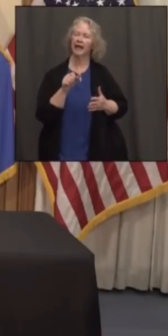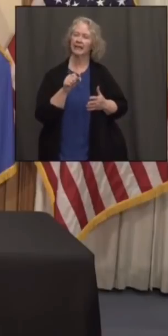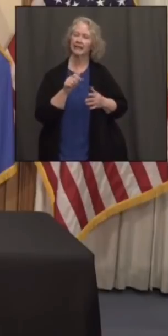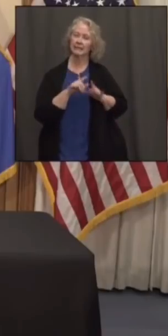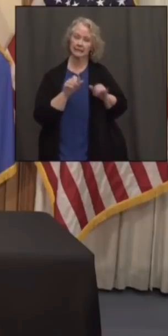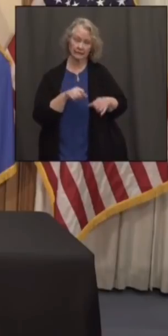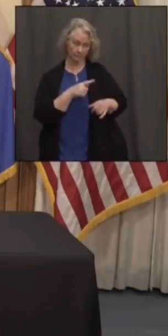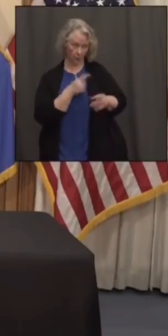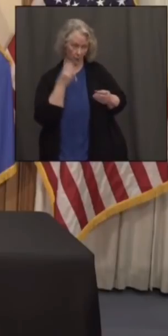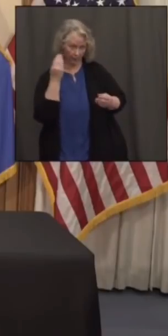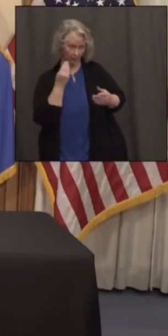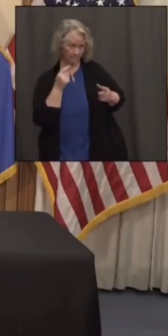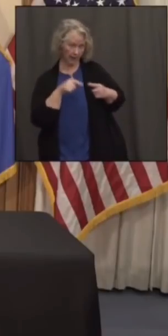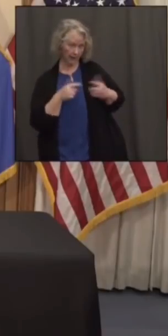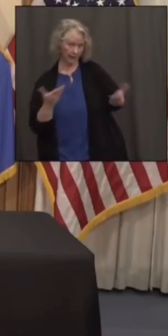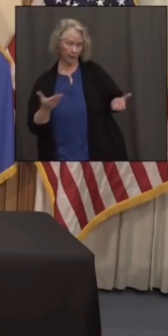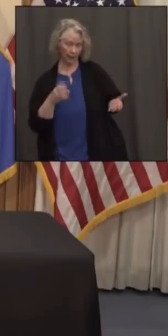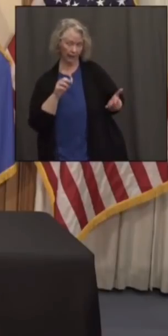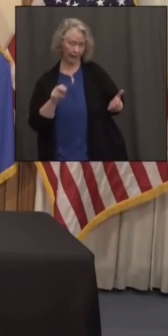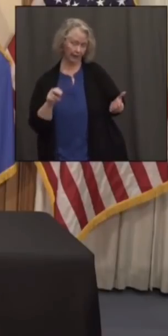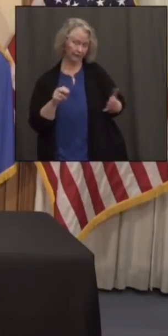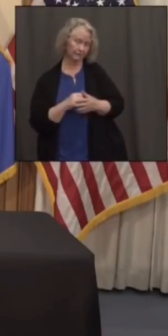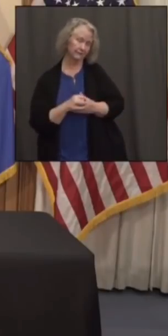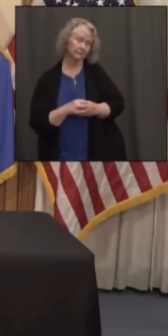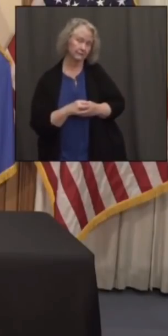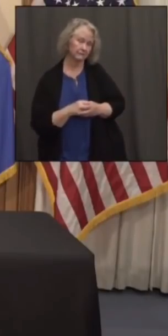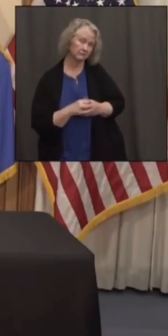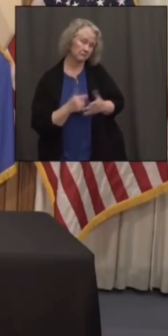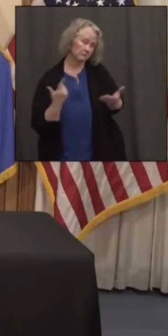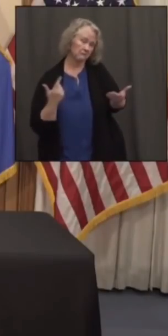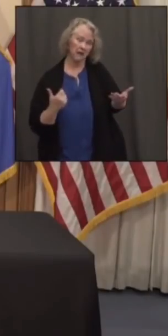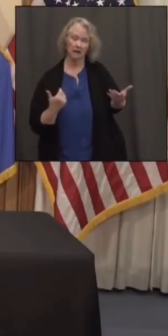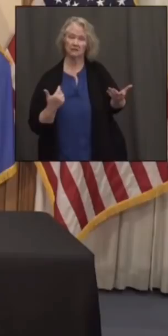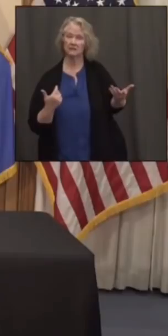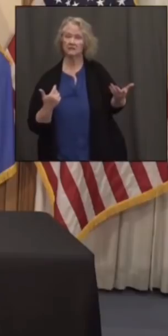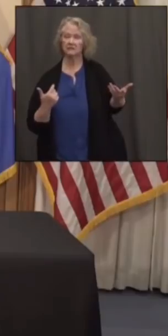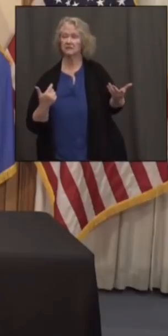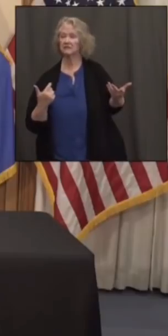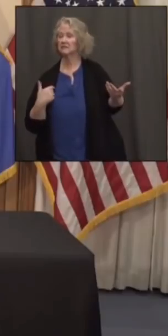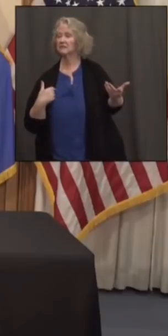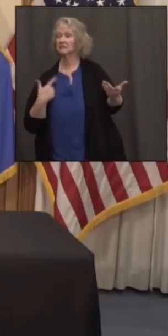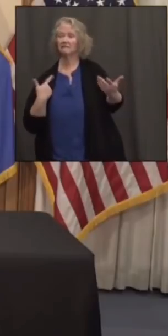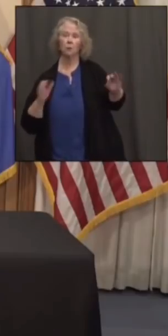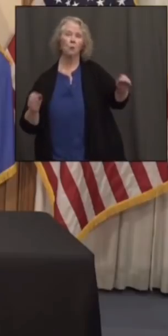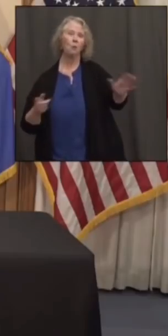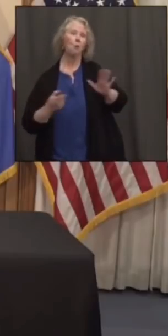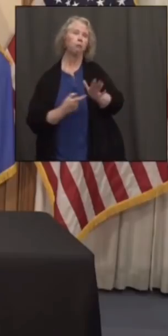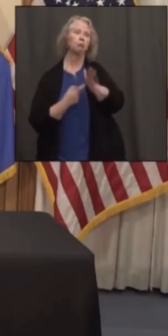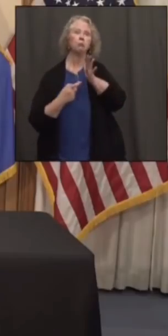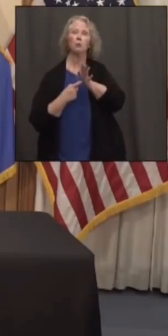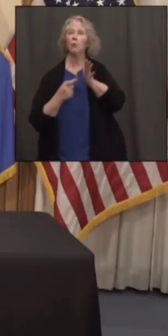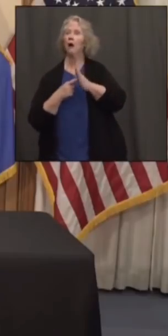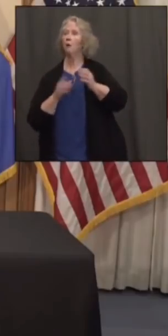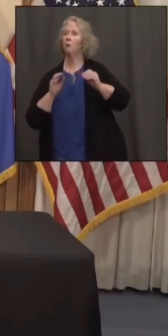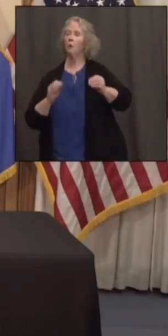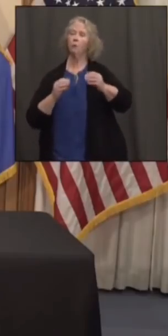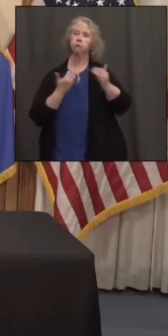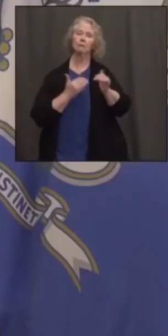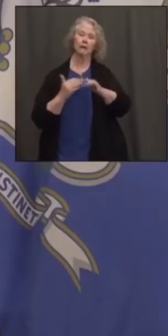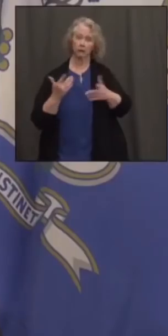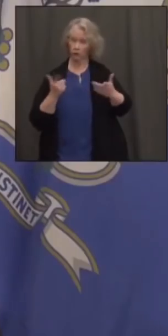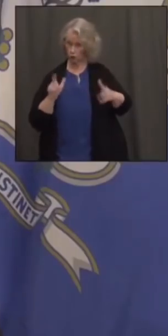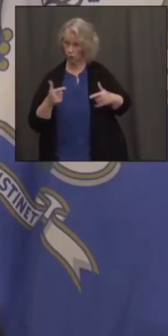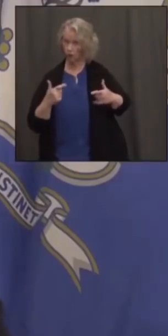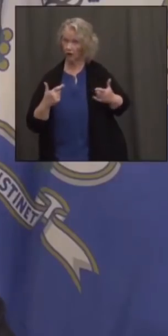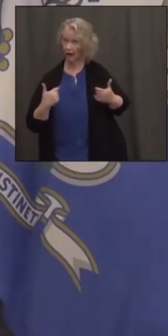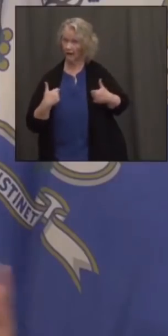for that in Connecticut now that we've dropped all the other remaining business restrictions? Look, if I